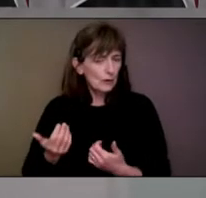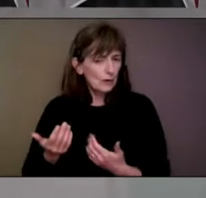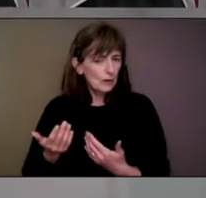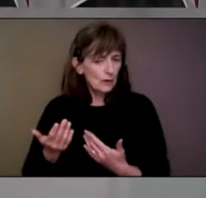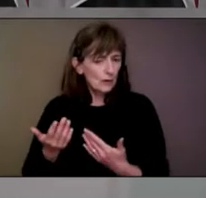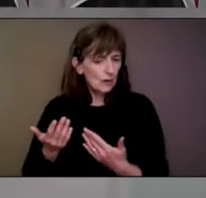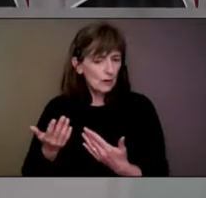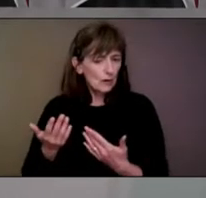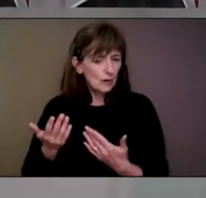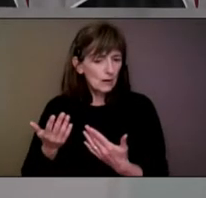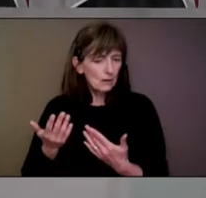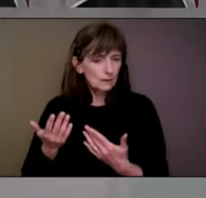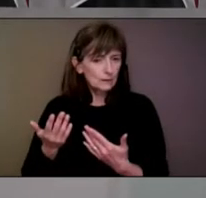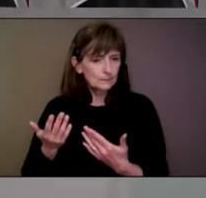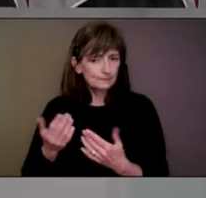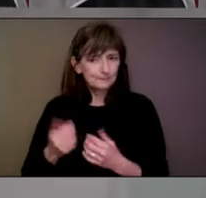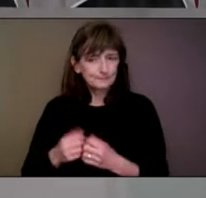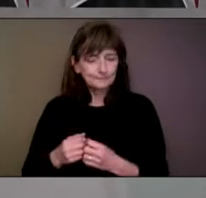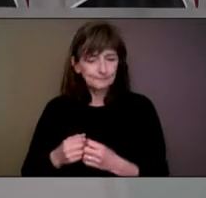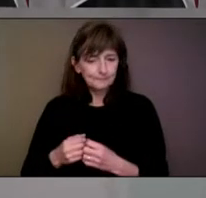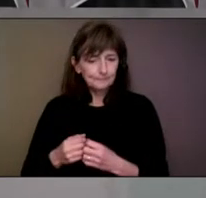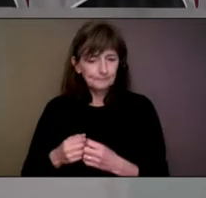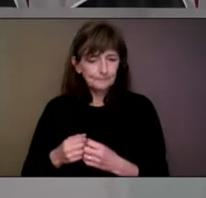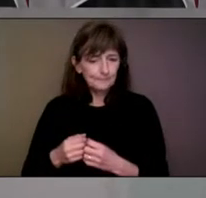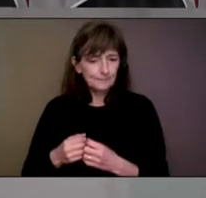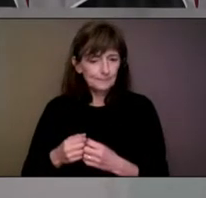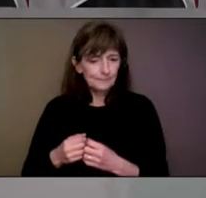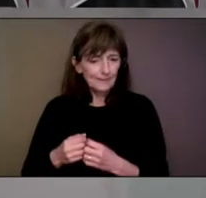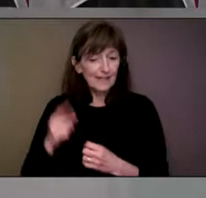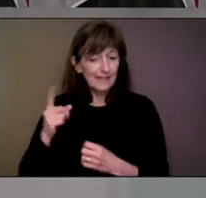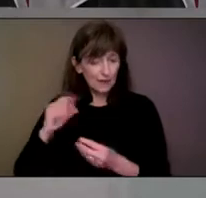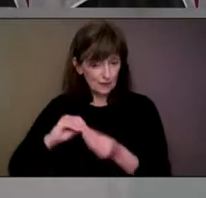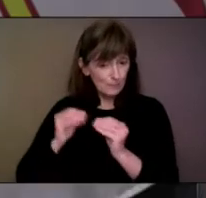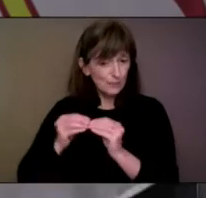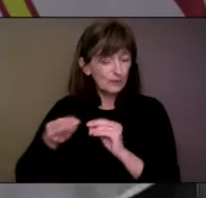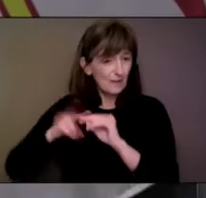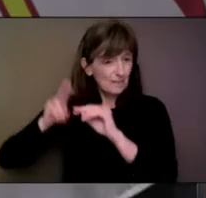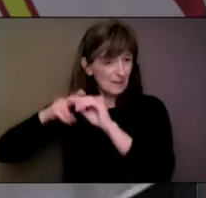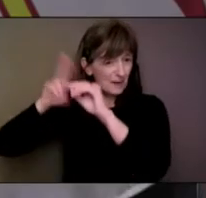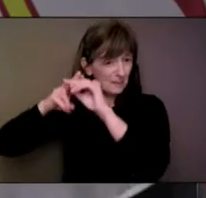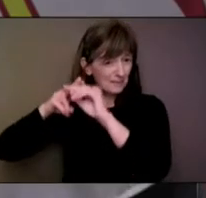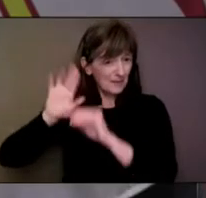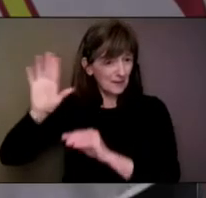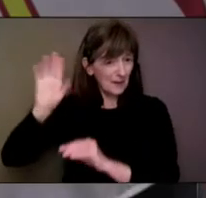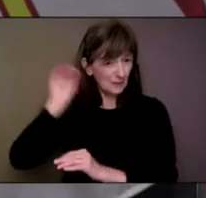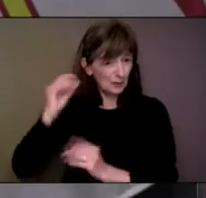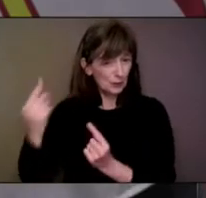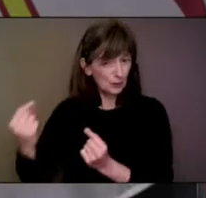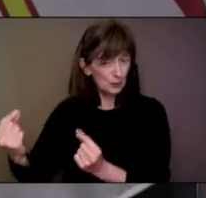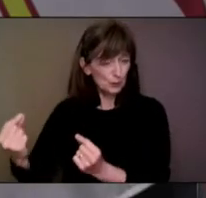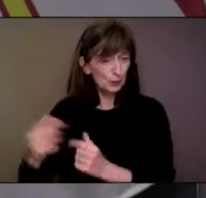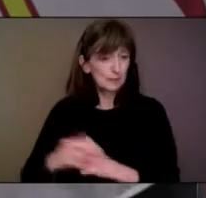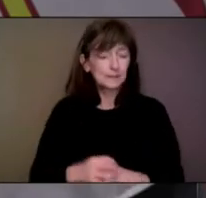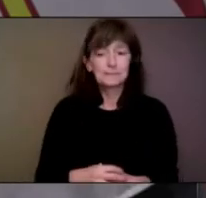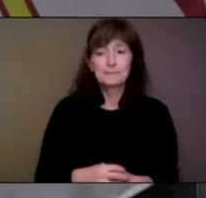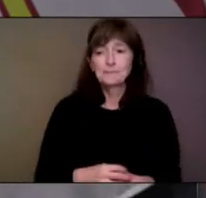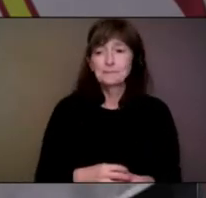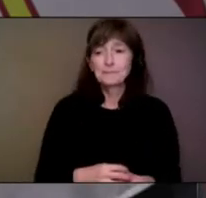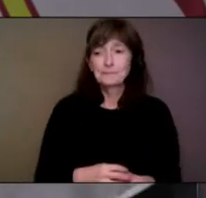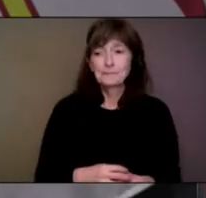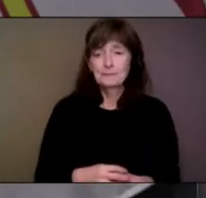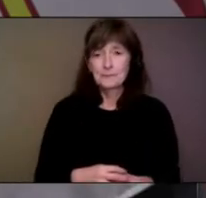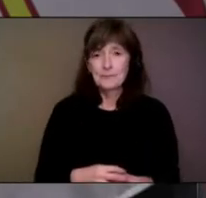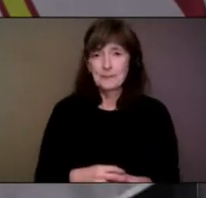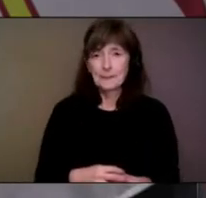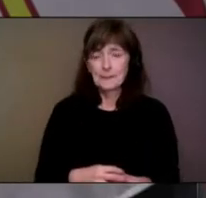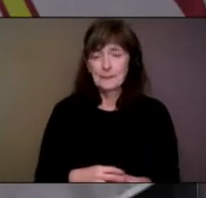on the rise, and is that something that could affect plans in this problem? So we've been talking about, and I've talked about this, you